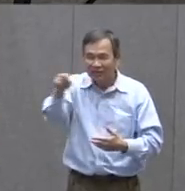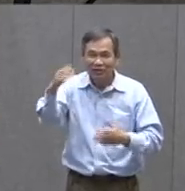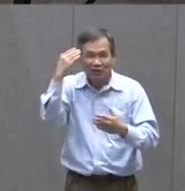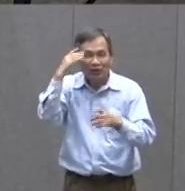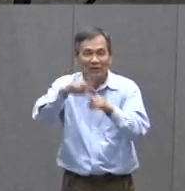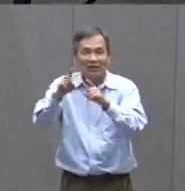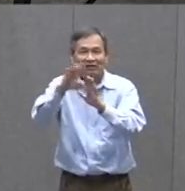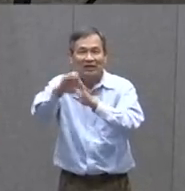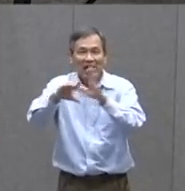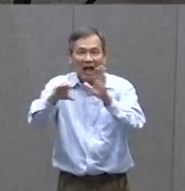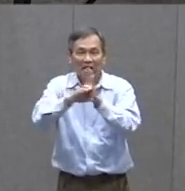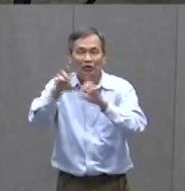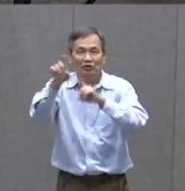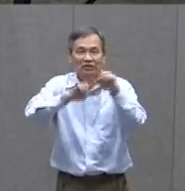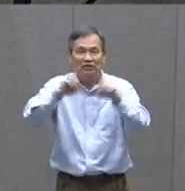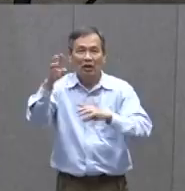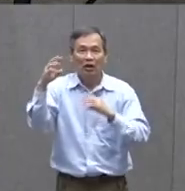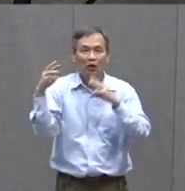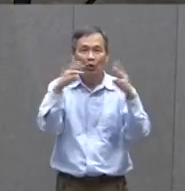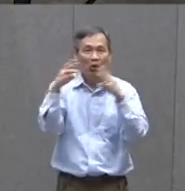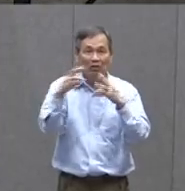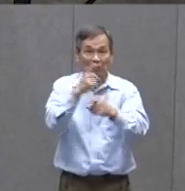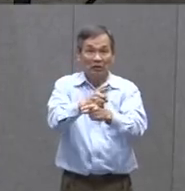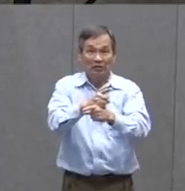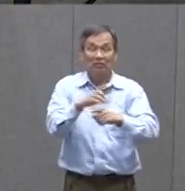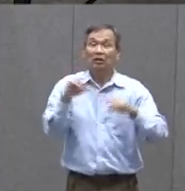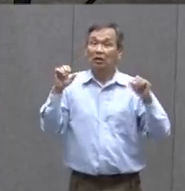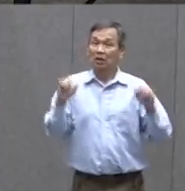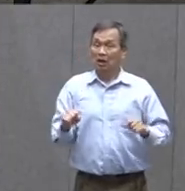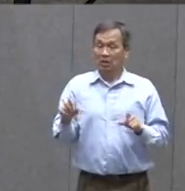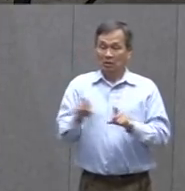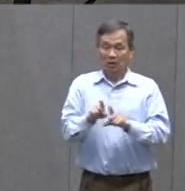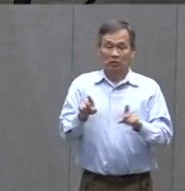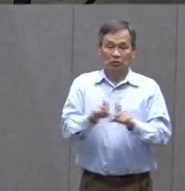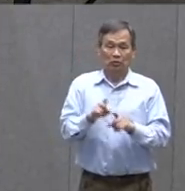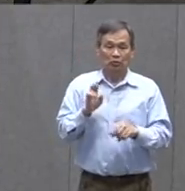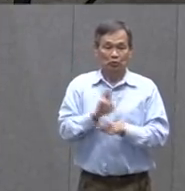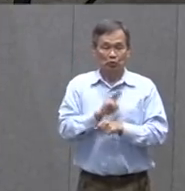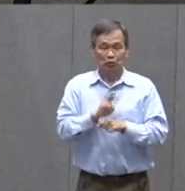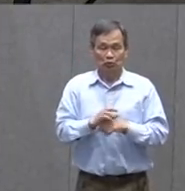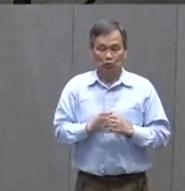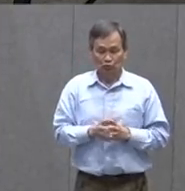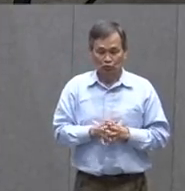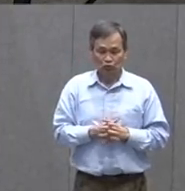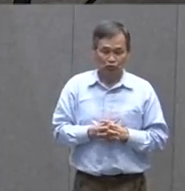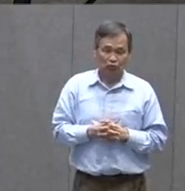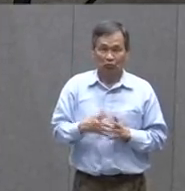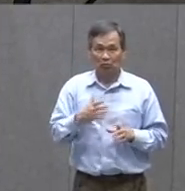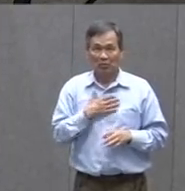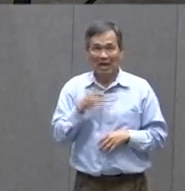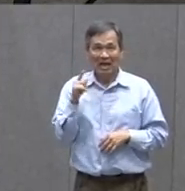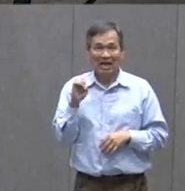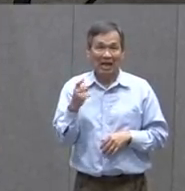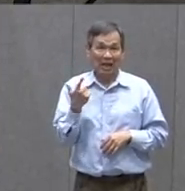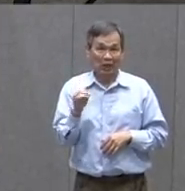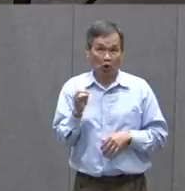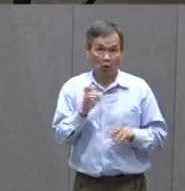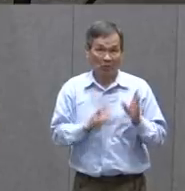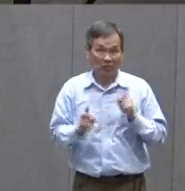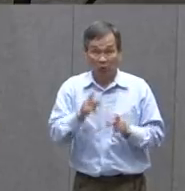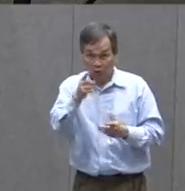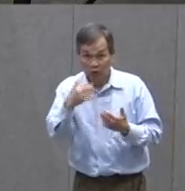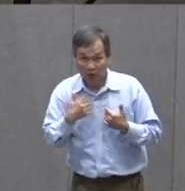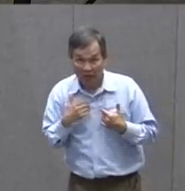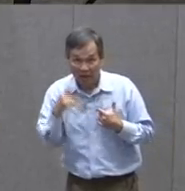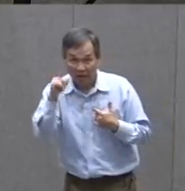characters In Star Wars I could also Use My Lego people If you have Legos